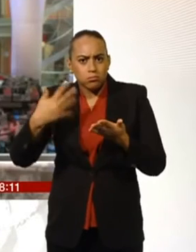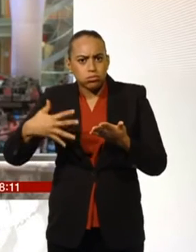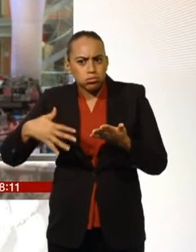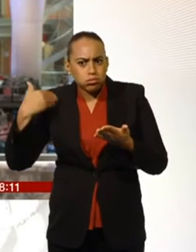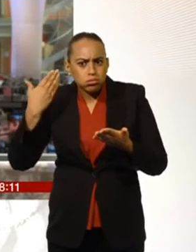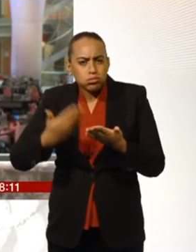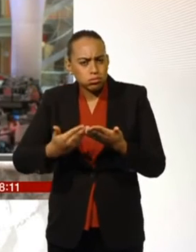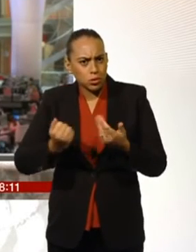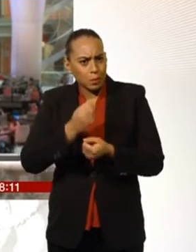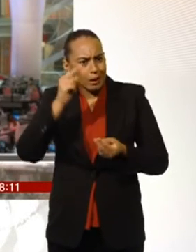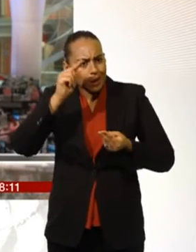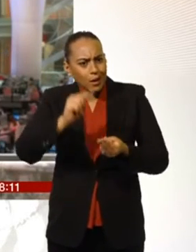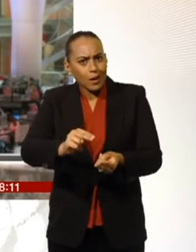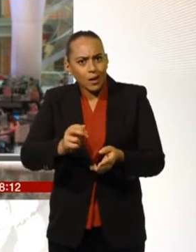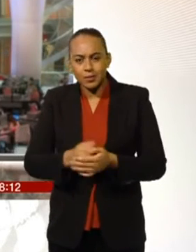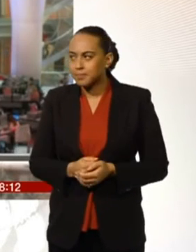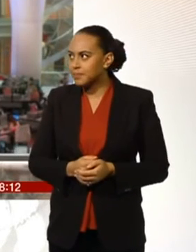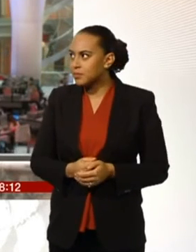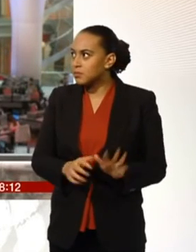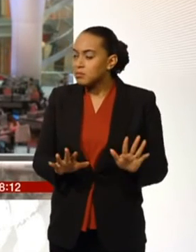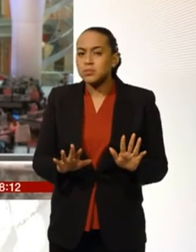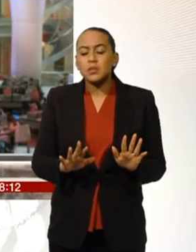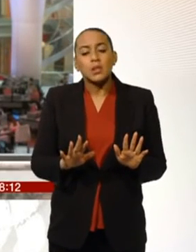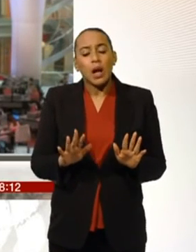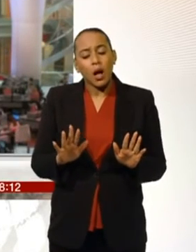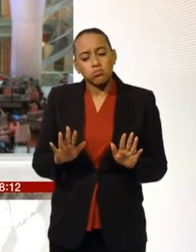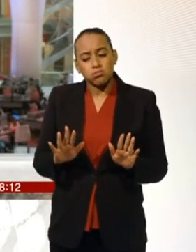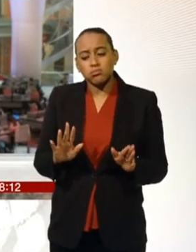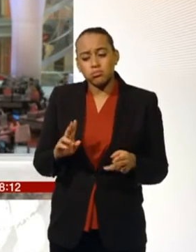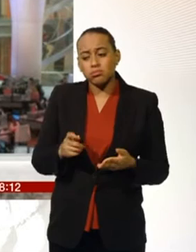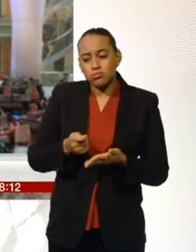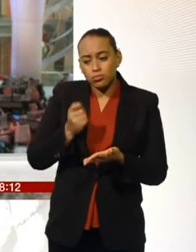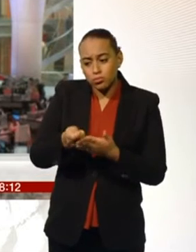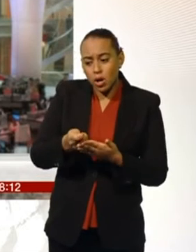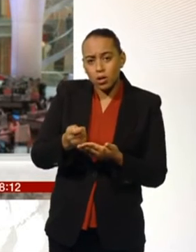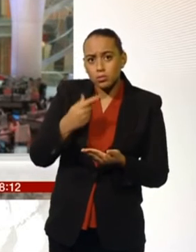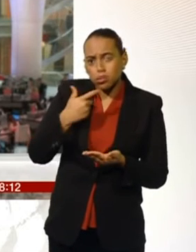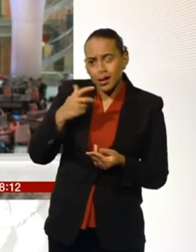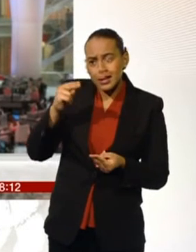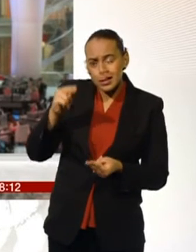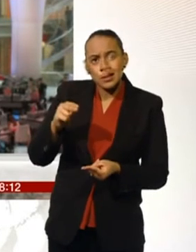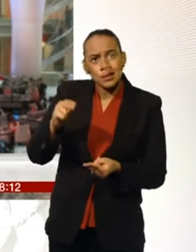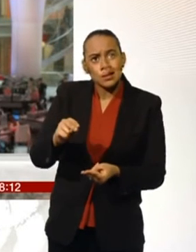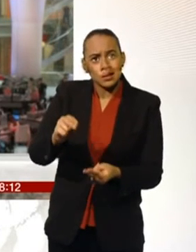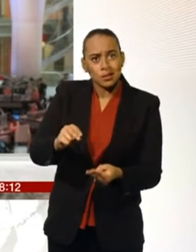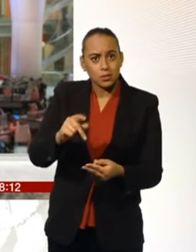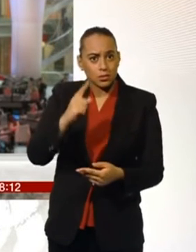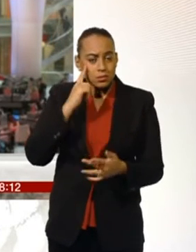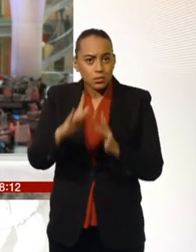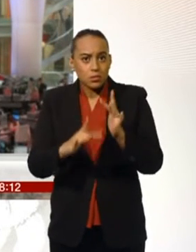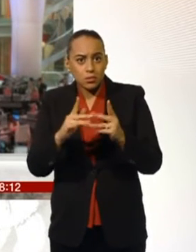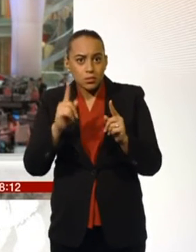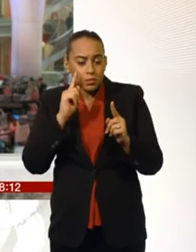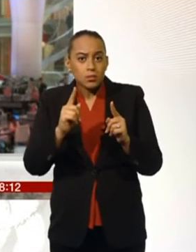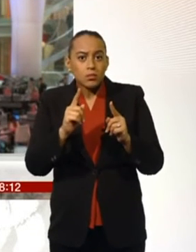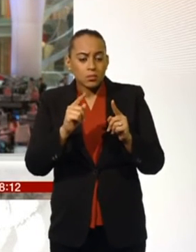Well, I think it's fair to say that prices are indeed falling and indeed you've only got to look at the sort of the best buy list that you can get on on some of the switching